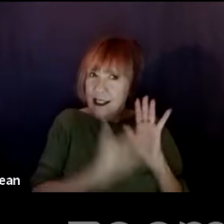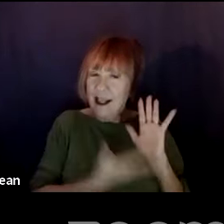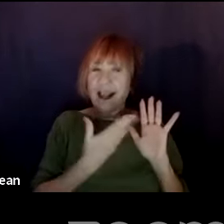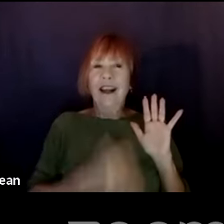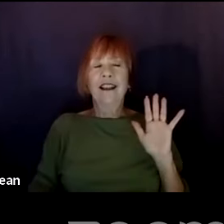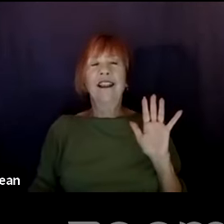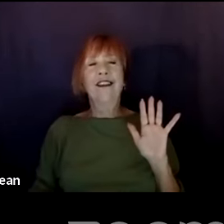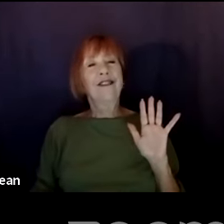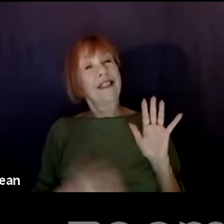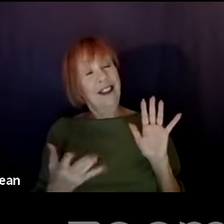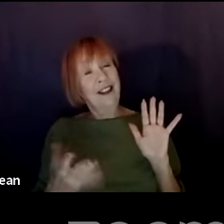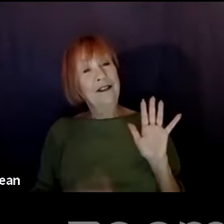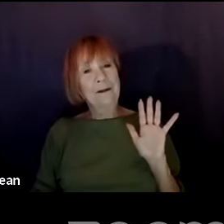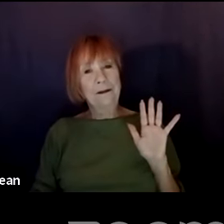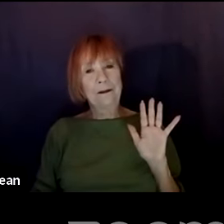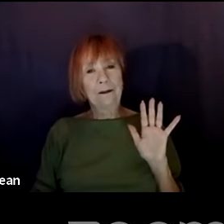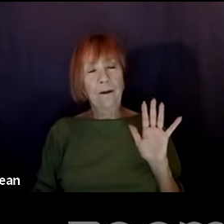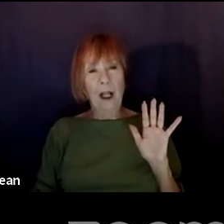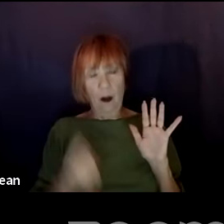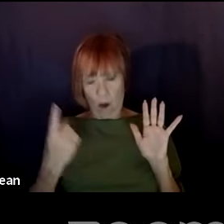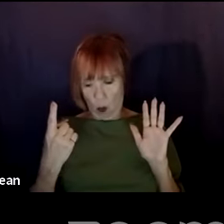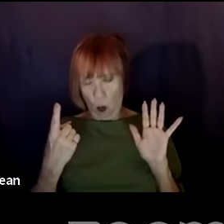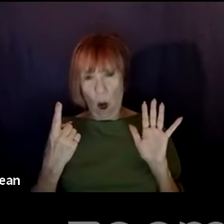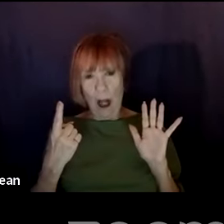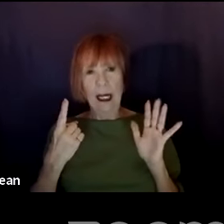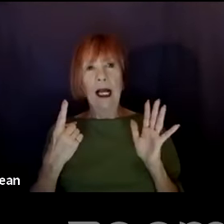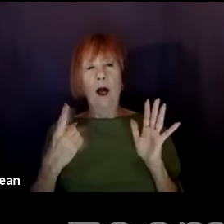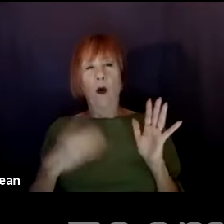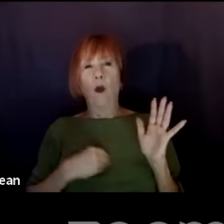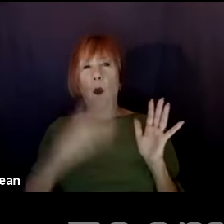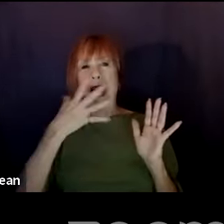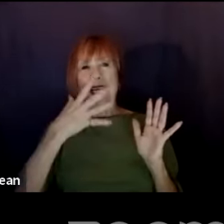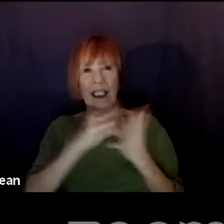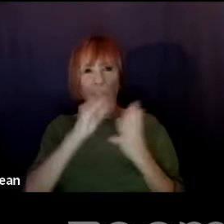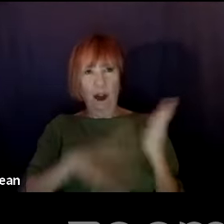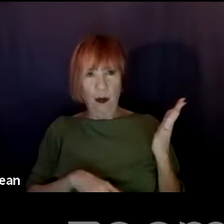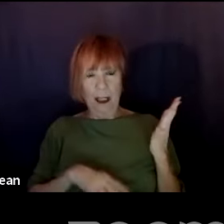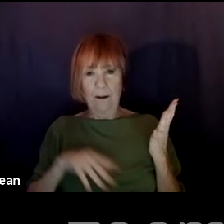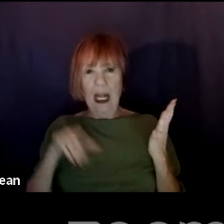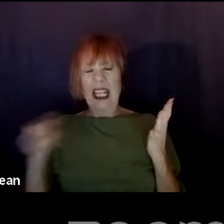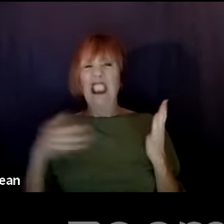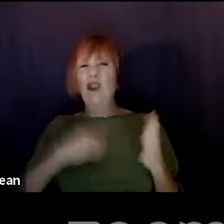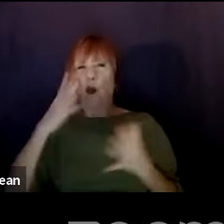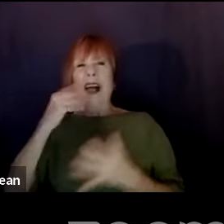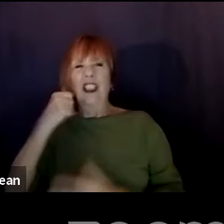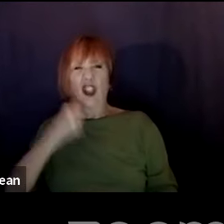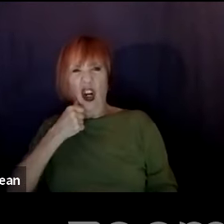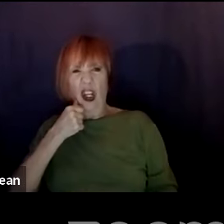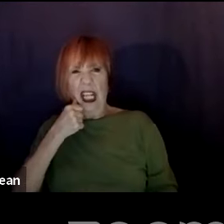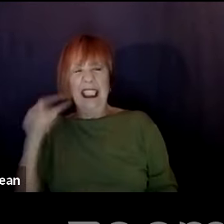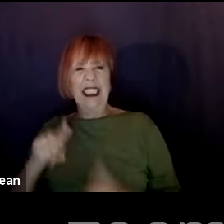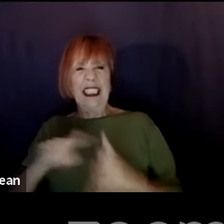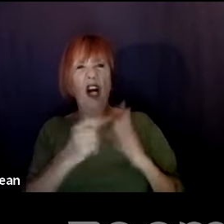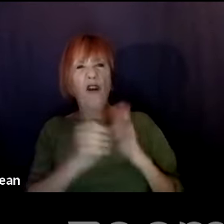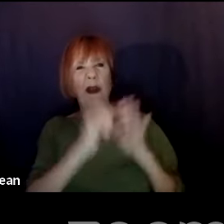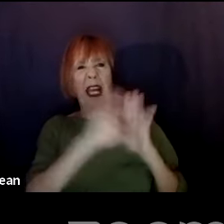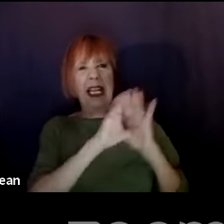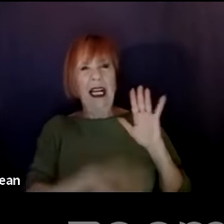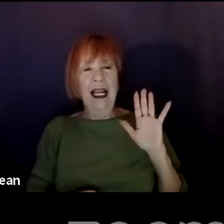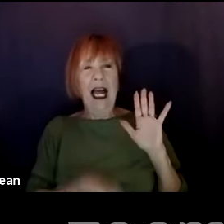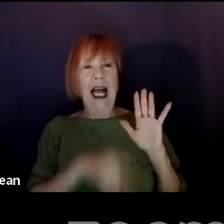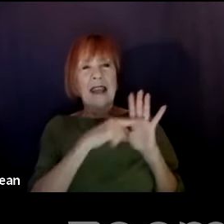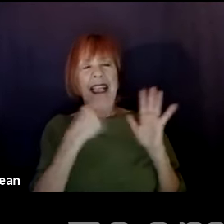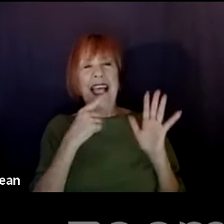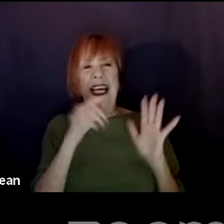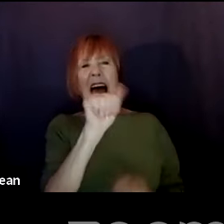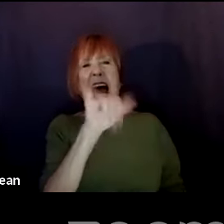so, you know, I had a student of, for example, a white student, she started off a script and she, she started off a script with a Mexican character saying, I cut on book,